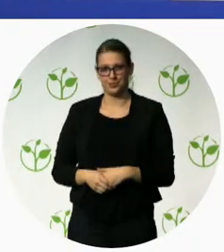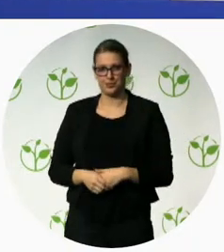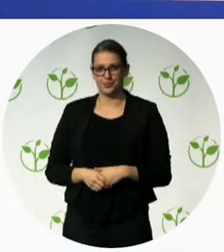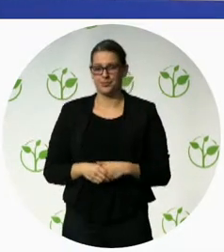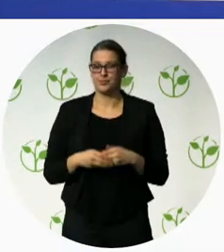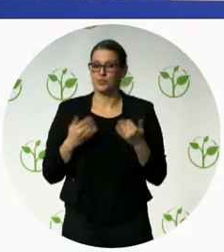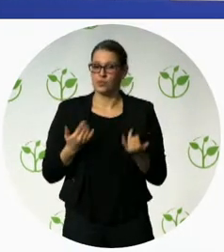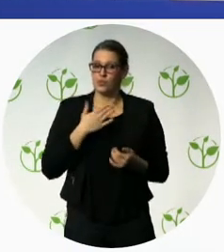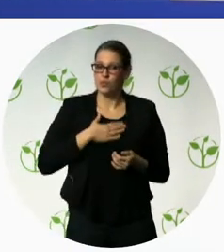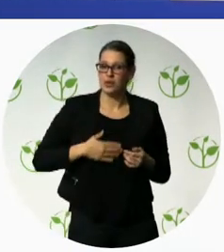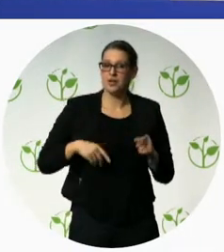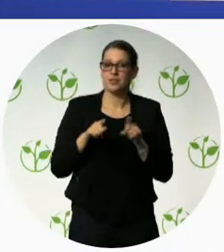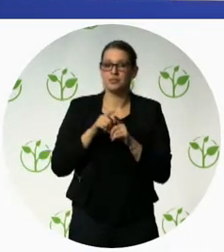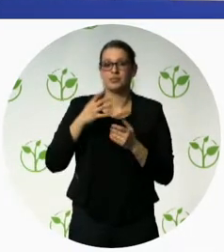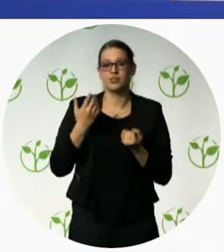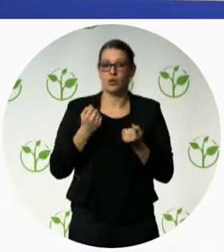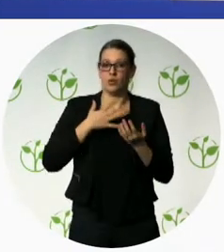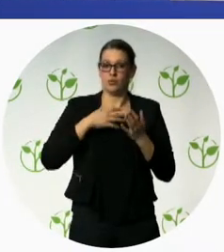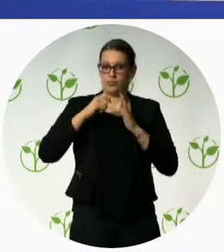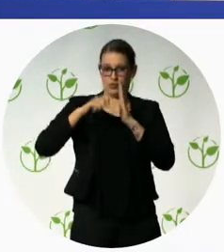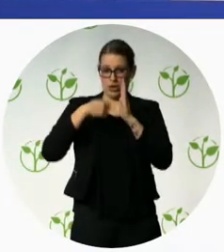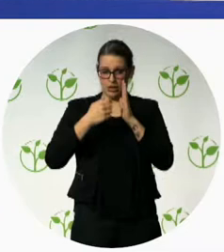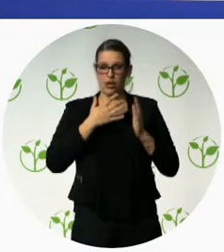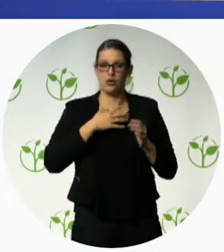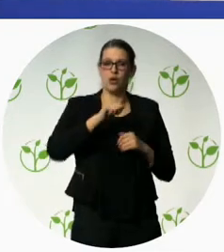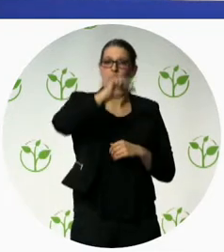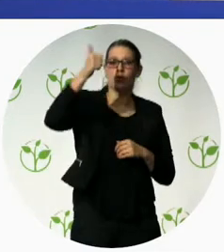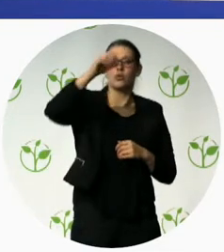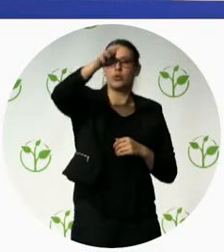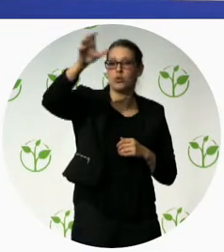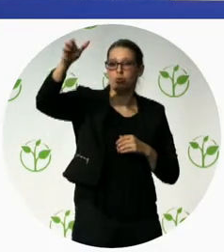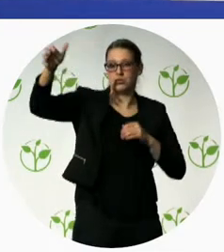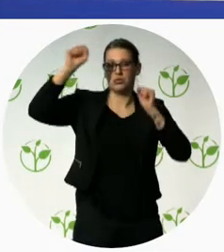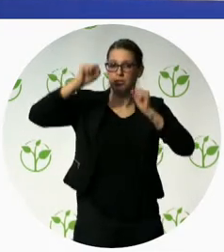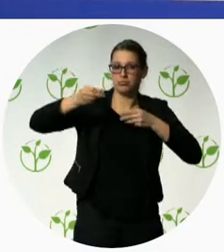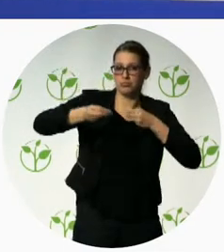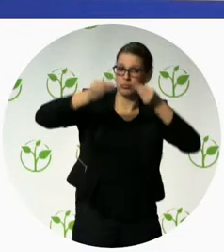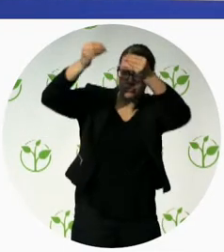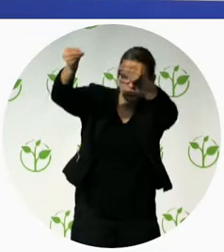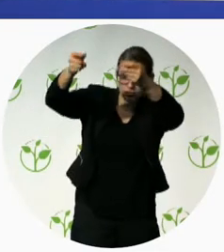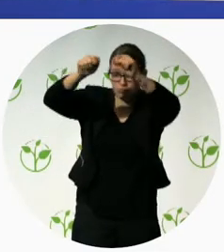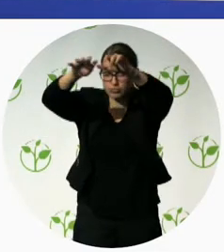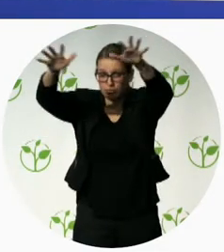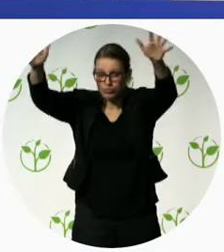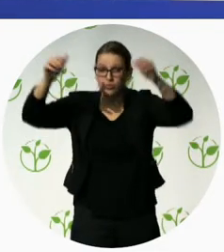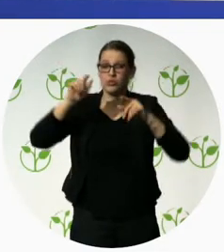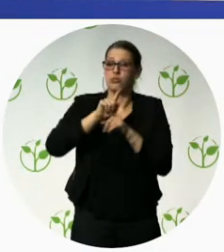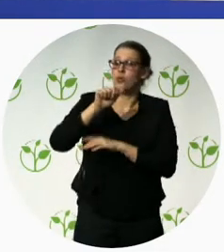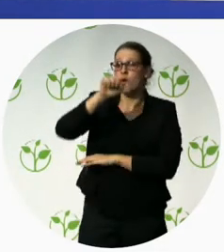notably leadership and management and governance senior leadership in other countries and try to